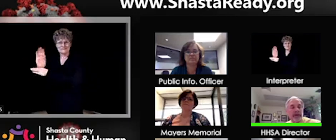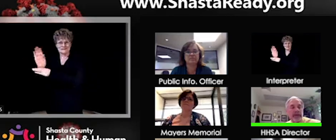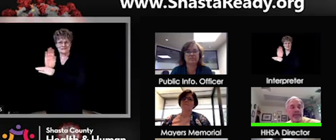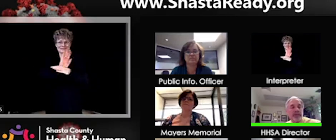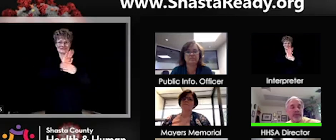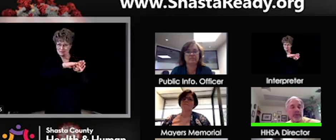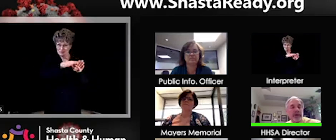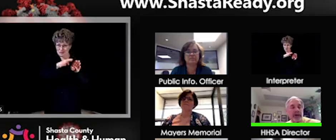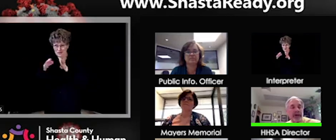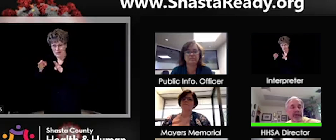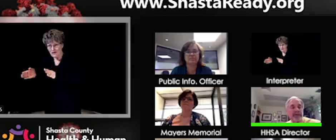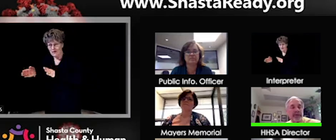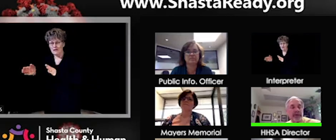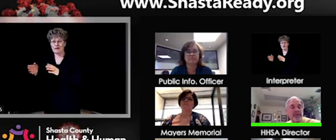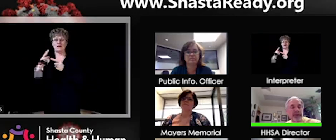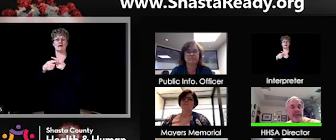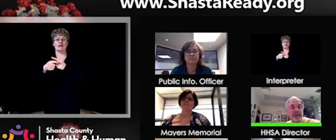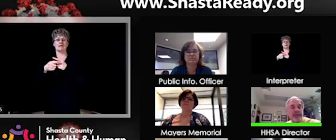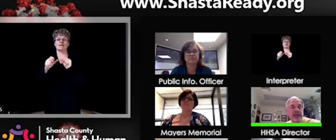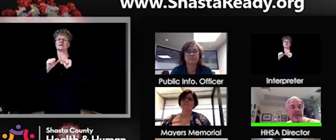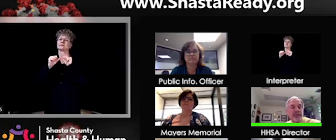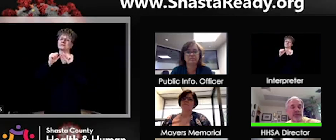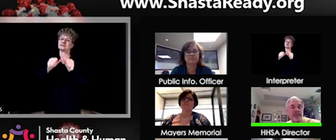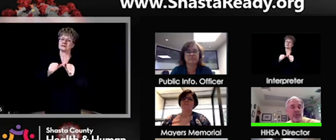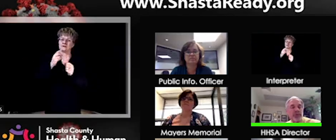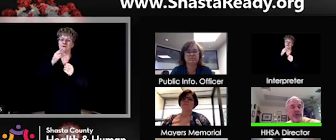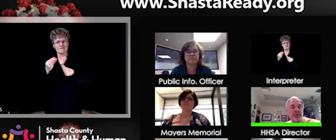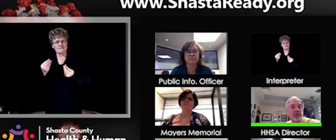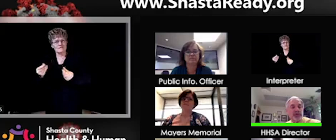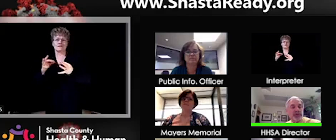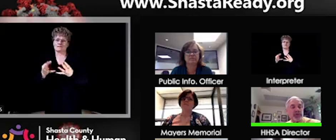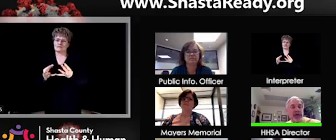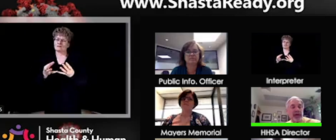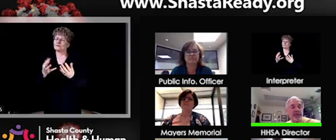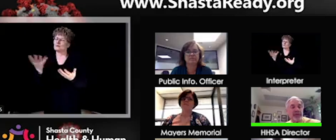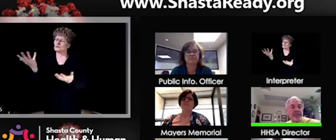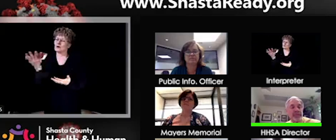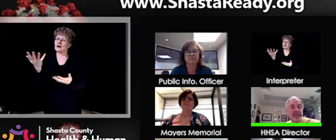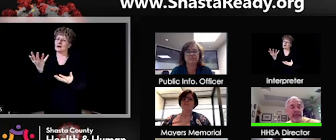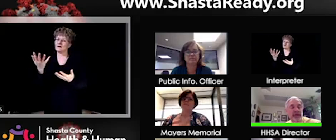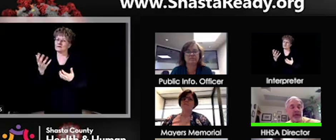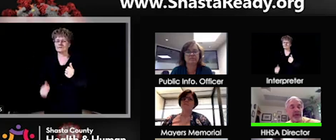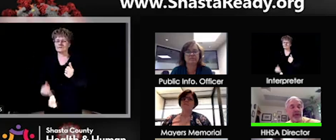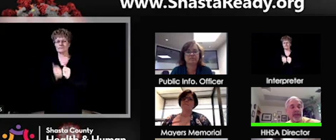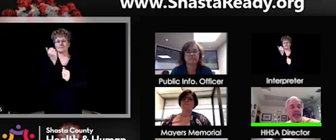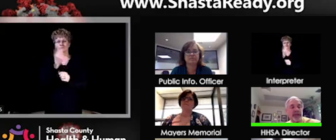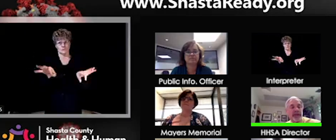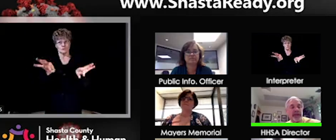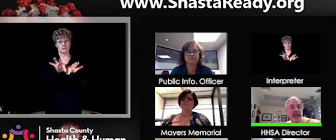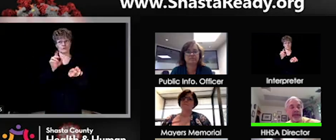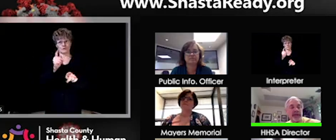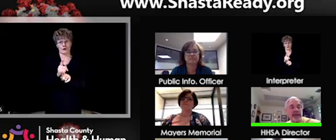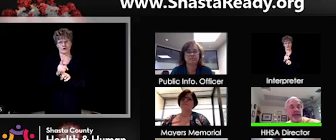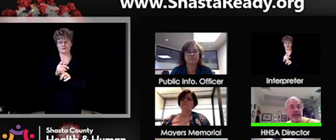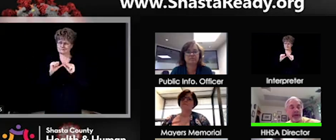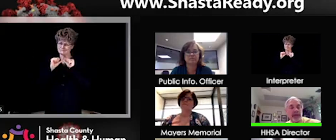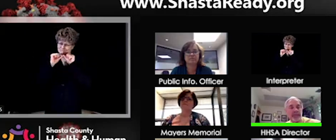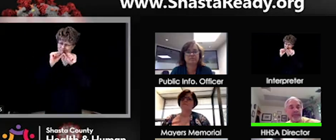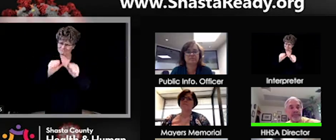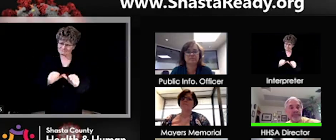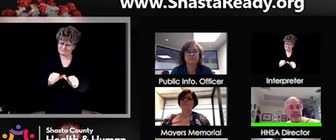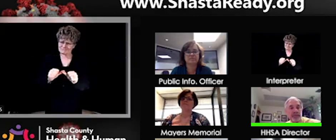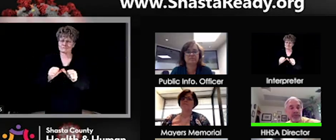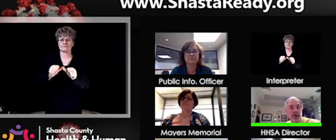can keep roofs over our heads, feed our families. That's the most important thing for us to do now is maintain our good health and,